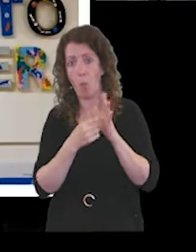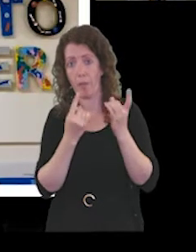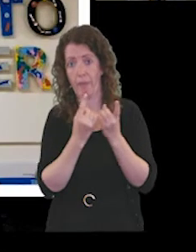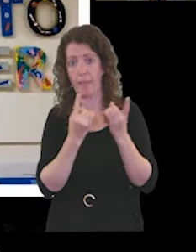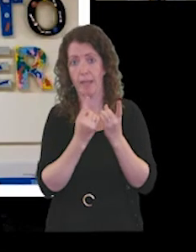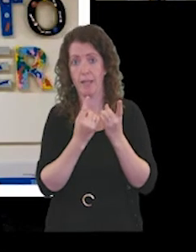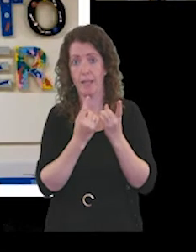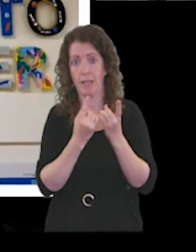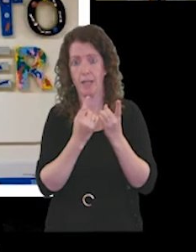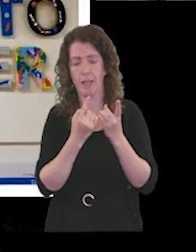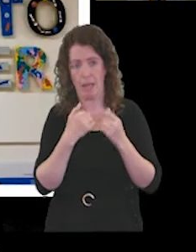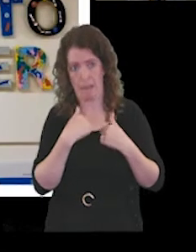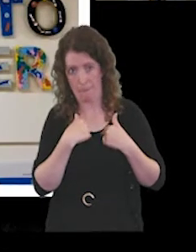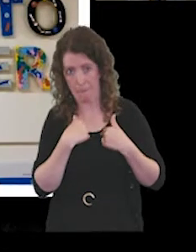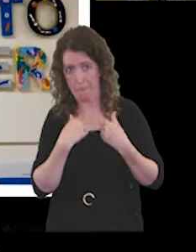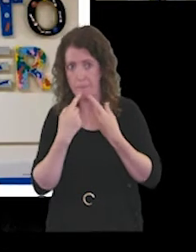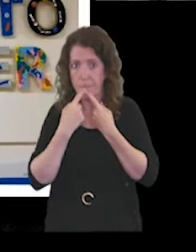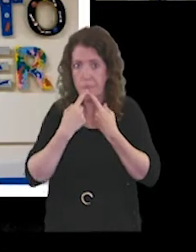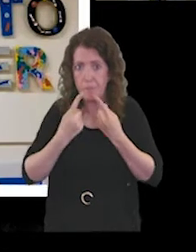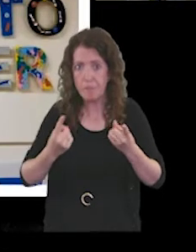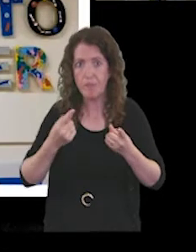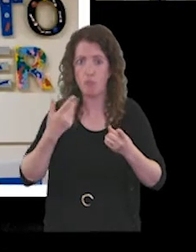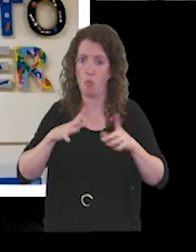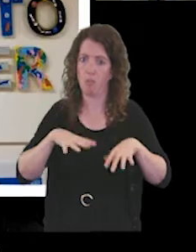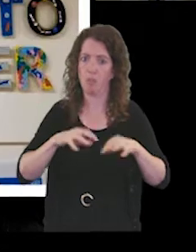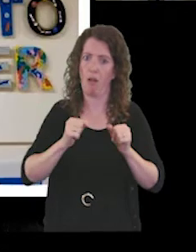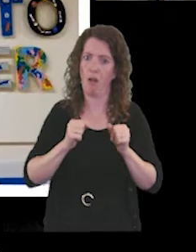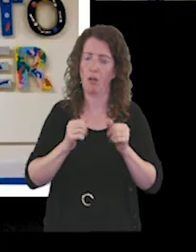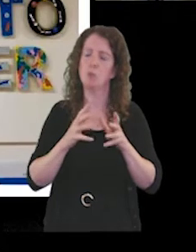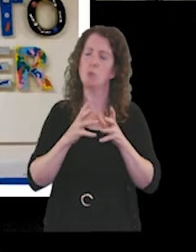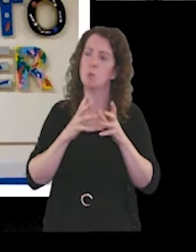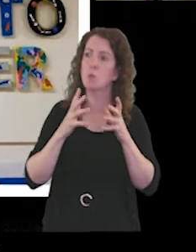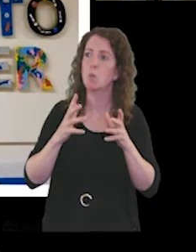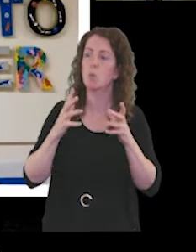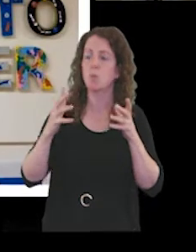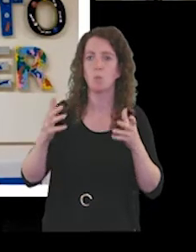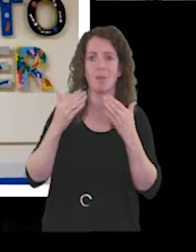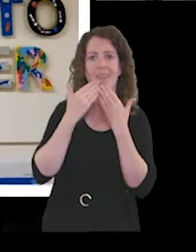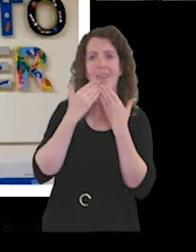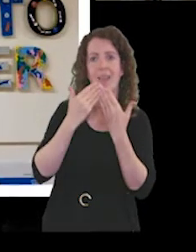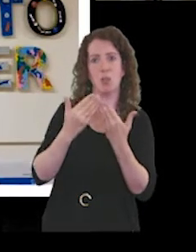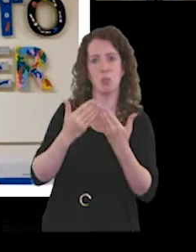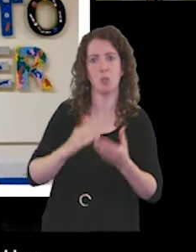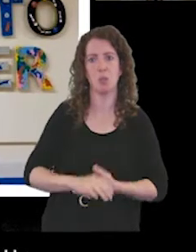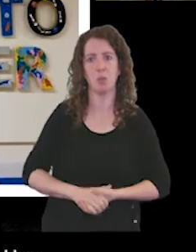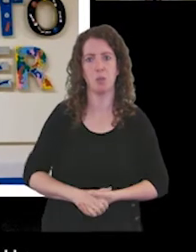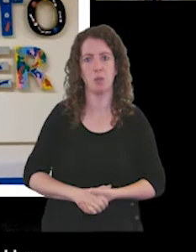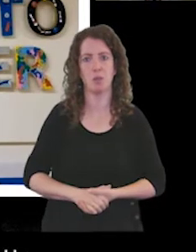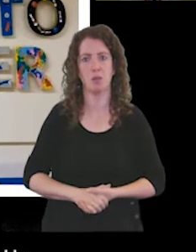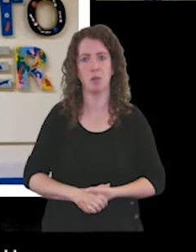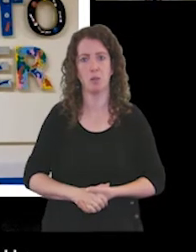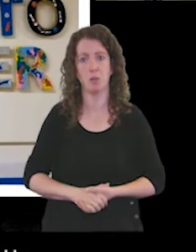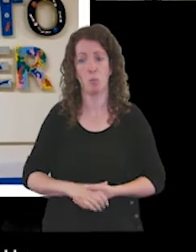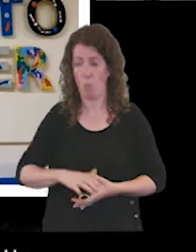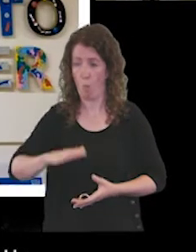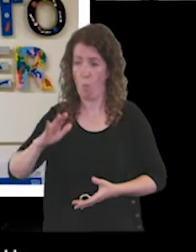I believe to say at the outset is a huge, huge thank you to everybody that's working in